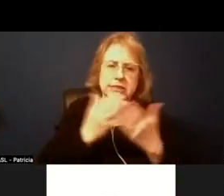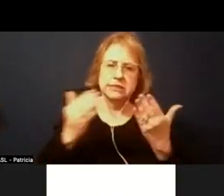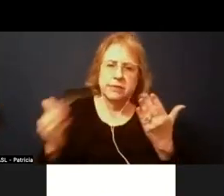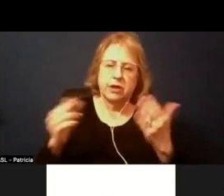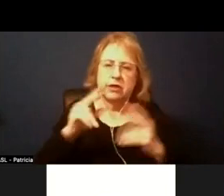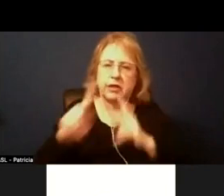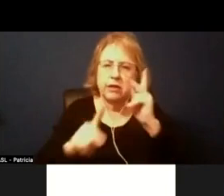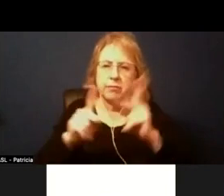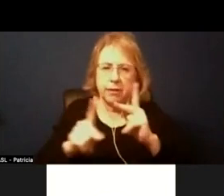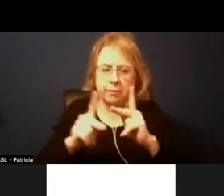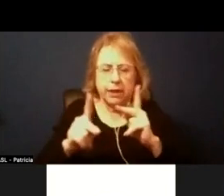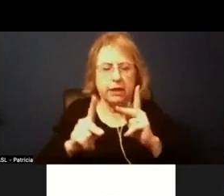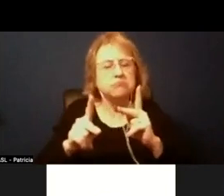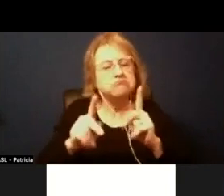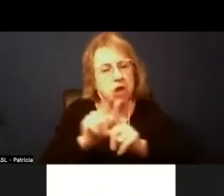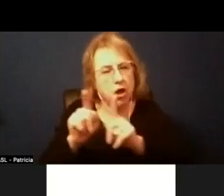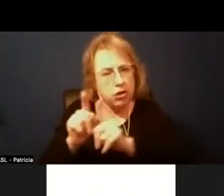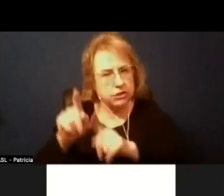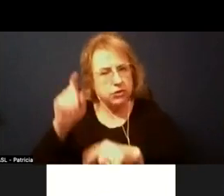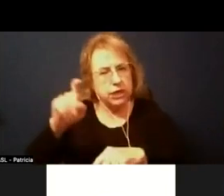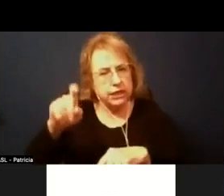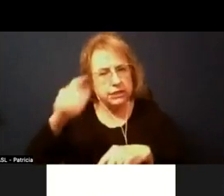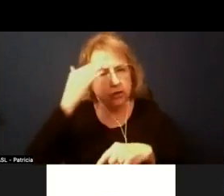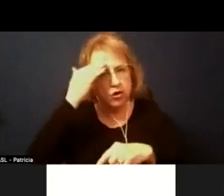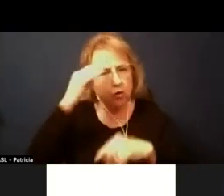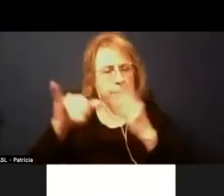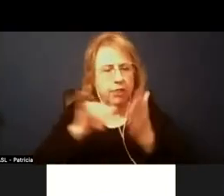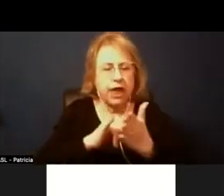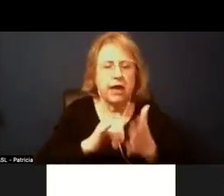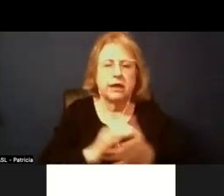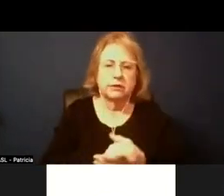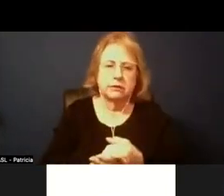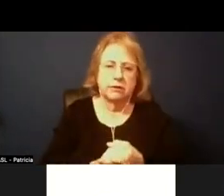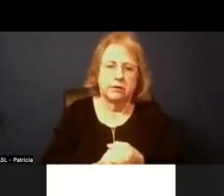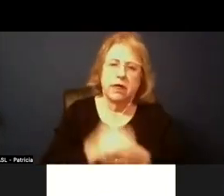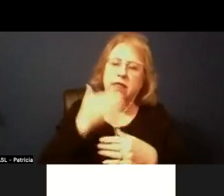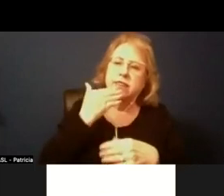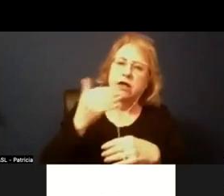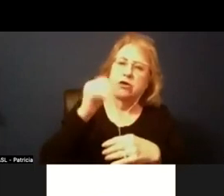public has buy-in too for this thank you thank you randy